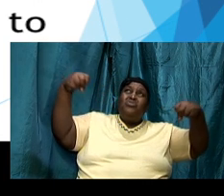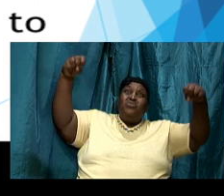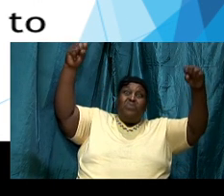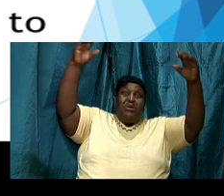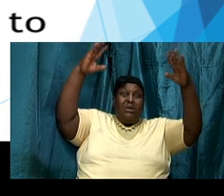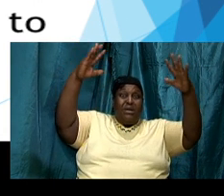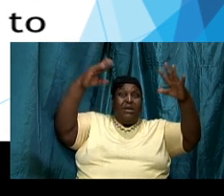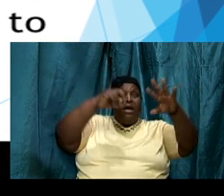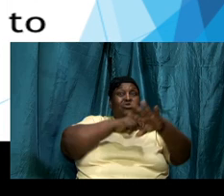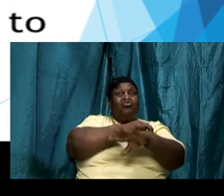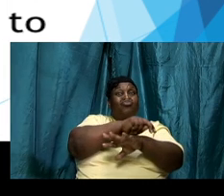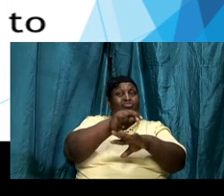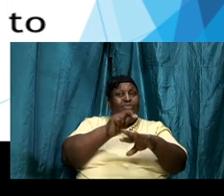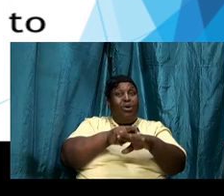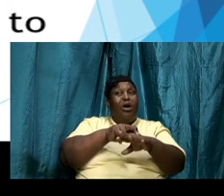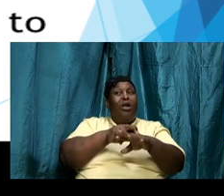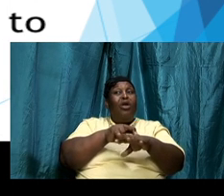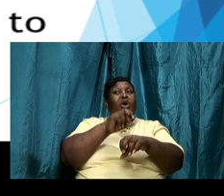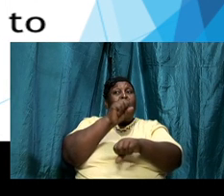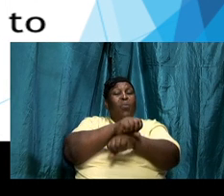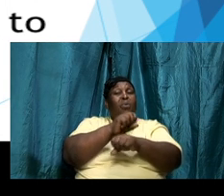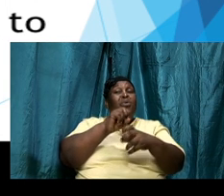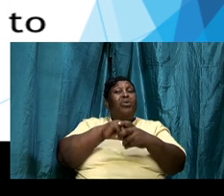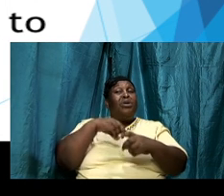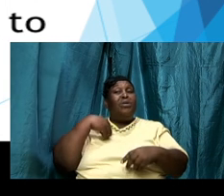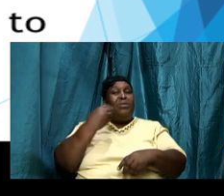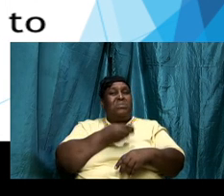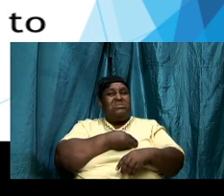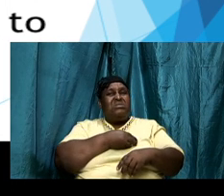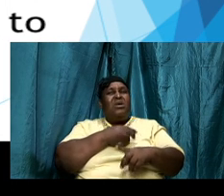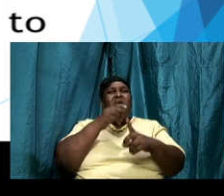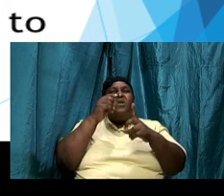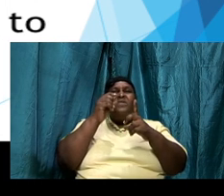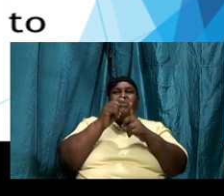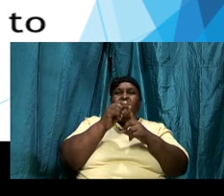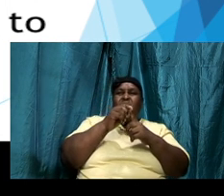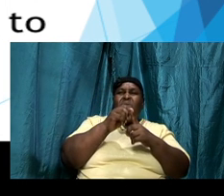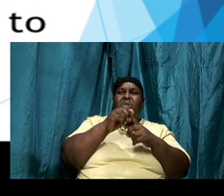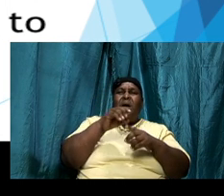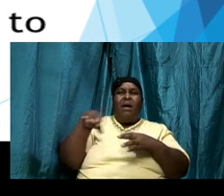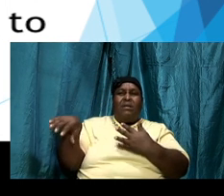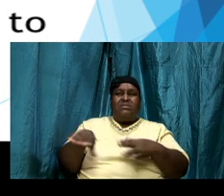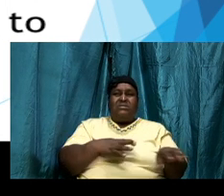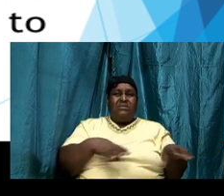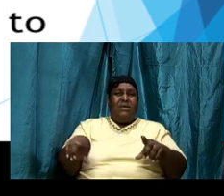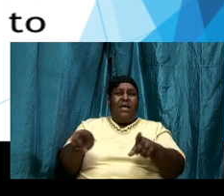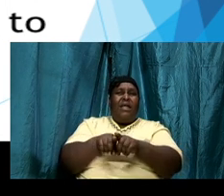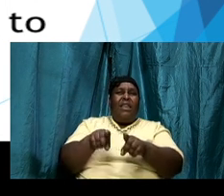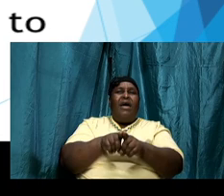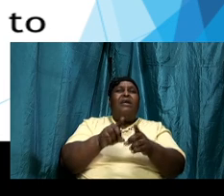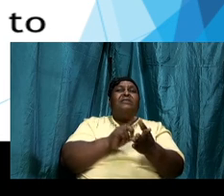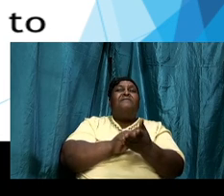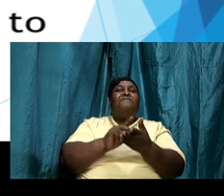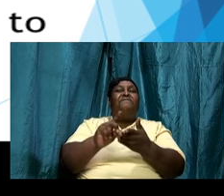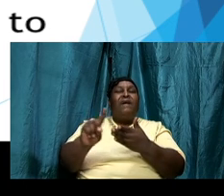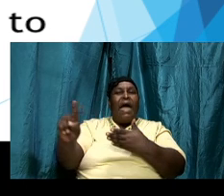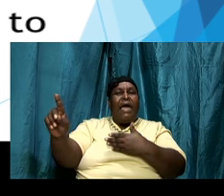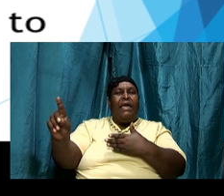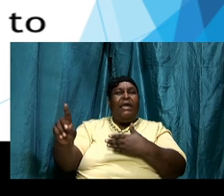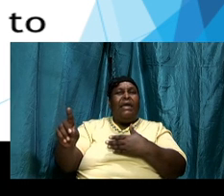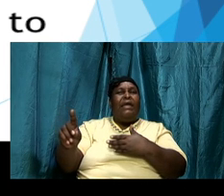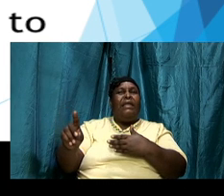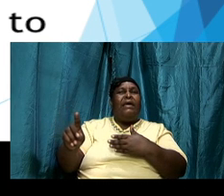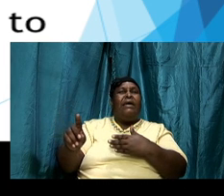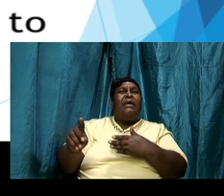blade slicing right to the heart of the matter and that